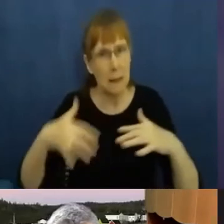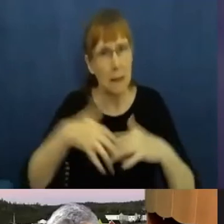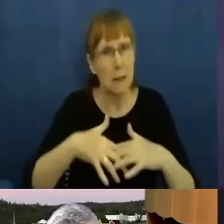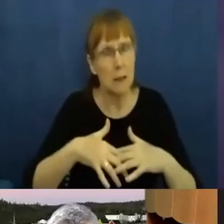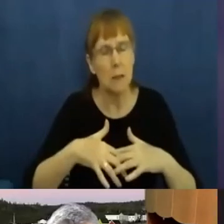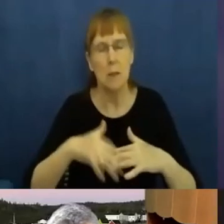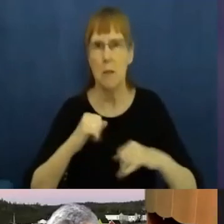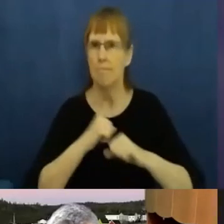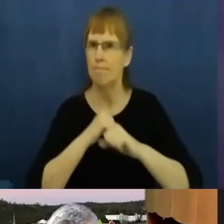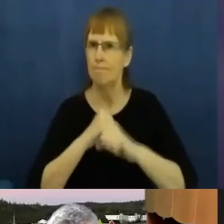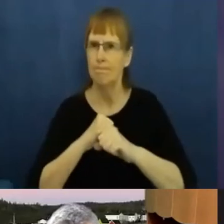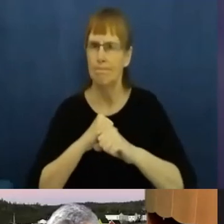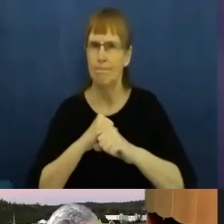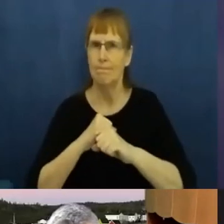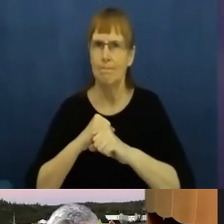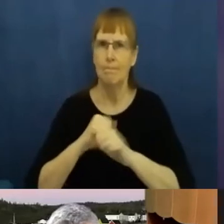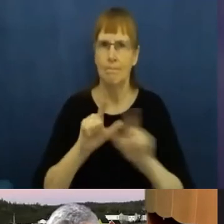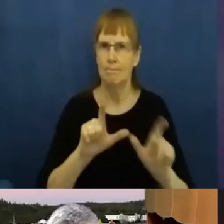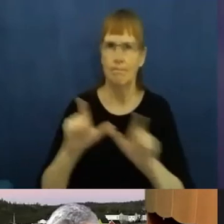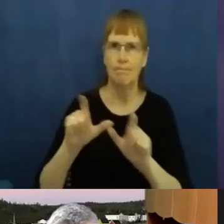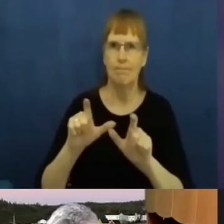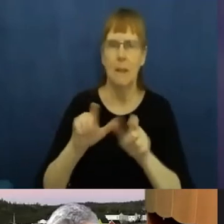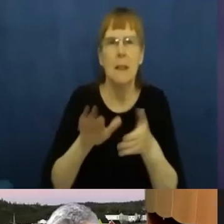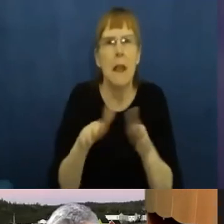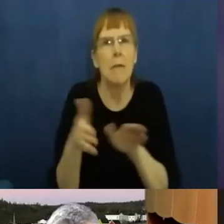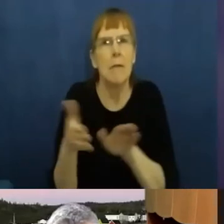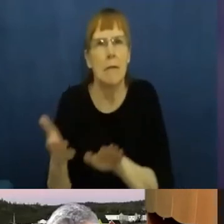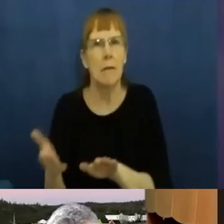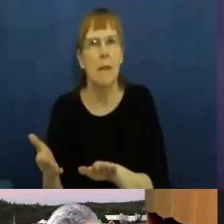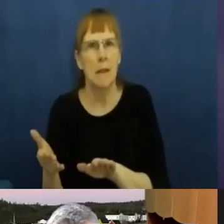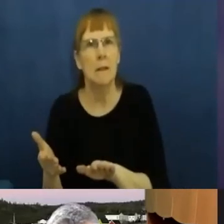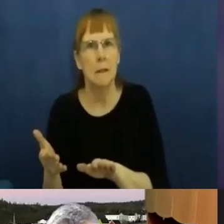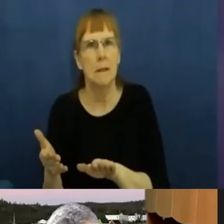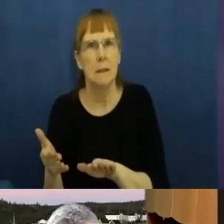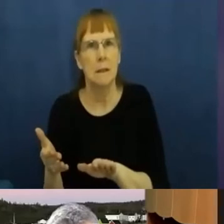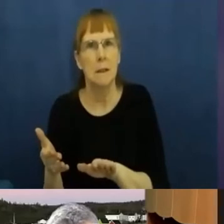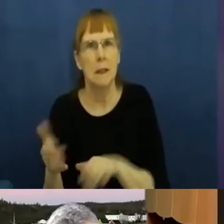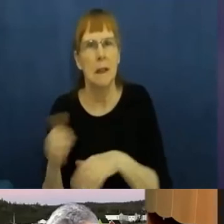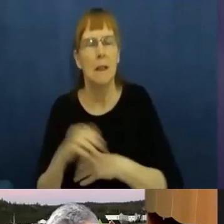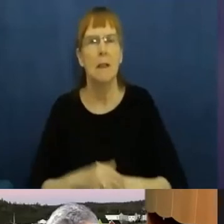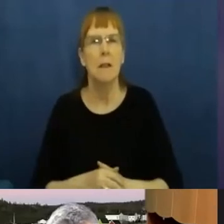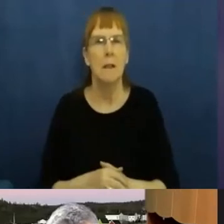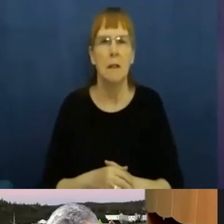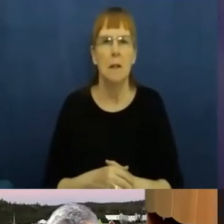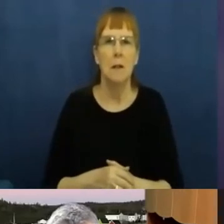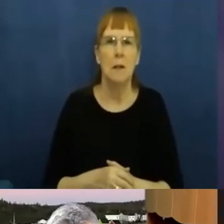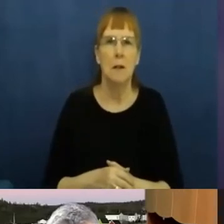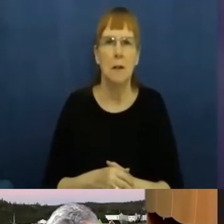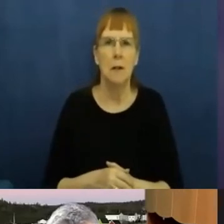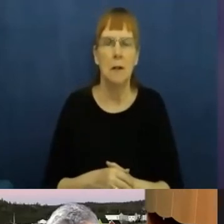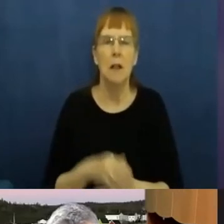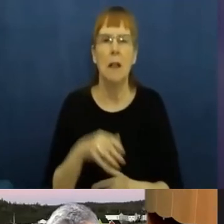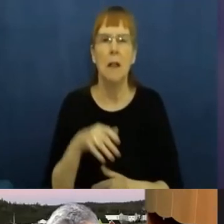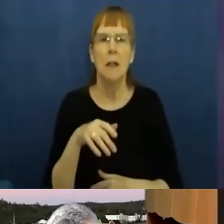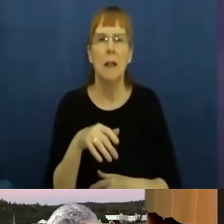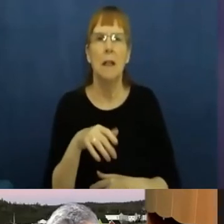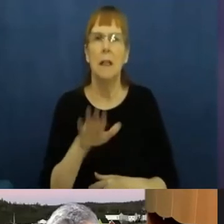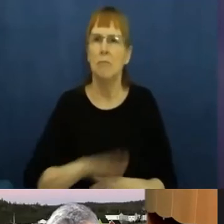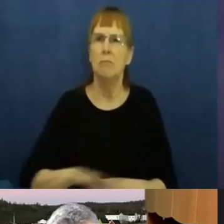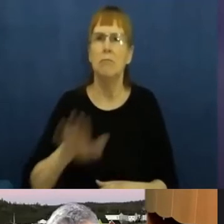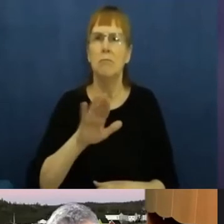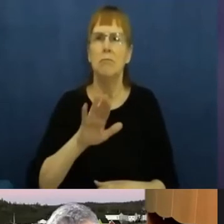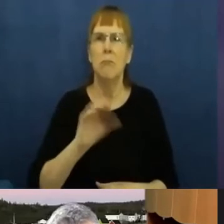that have been celebrated, that have been commemorated in other parts of the province.